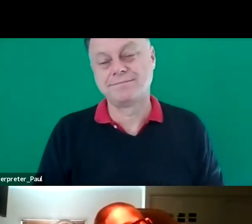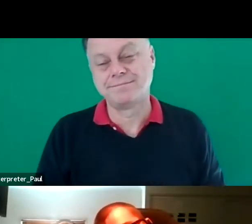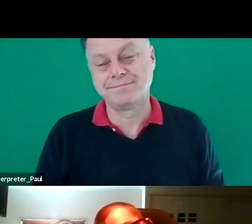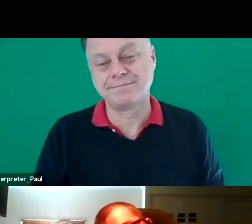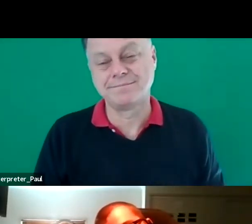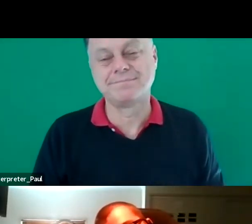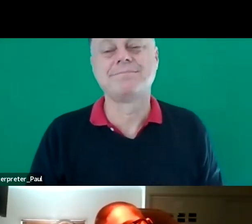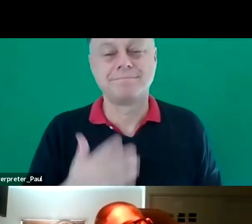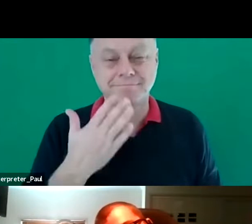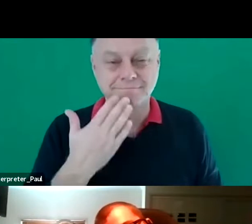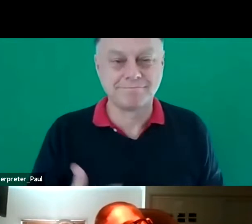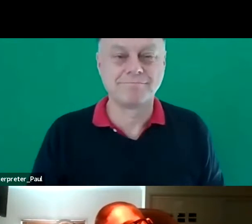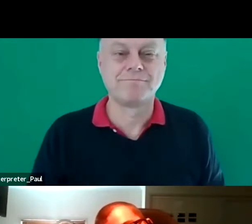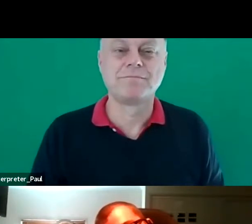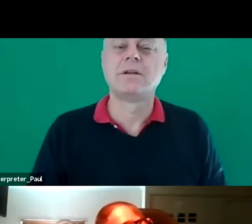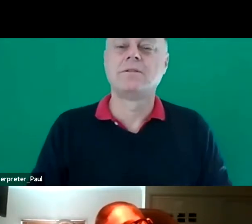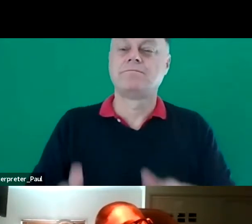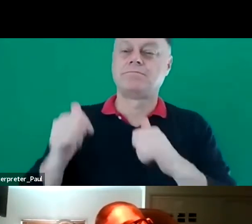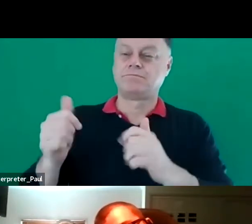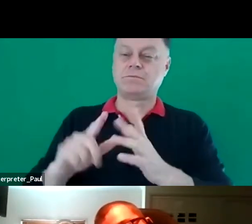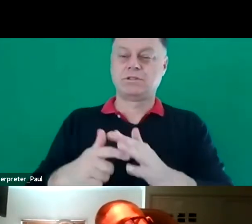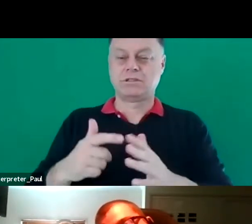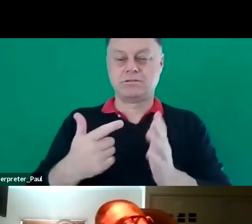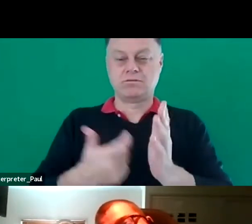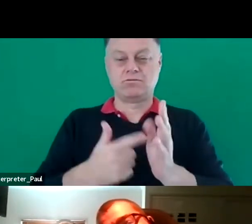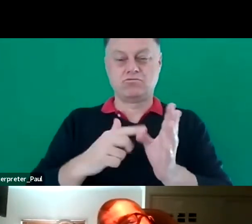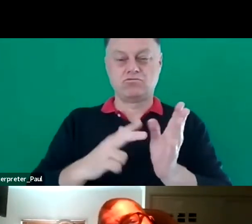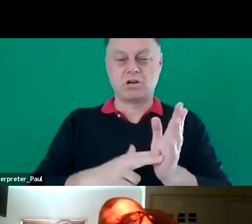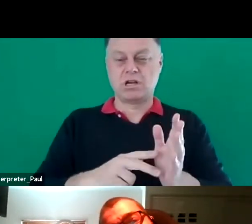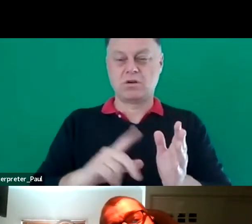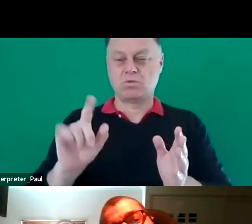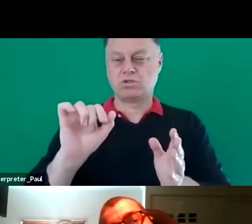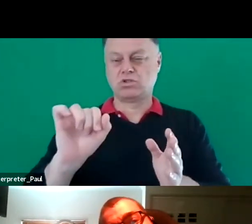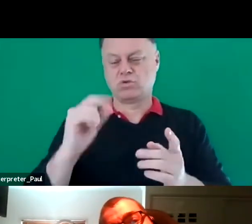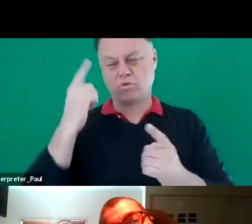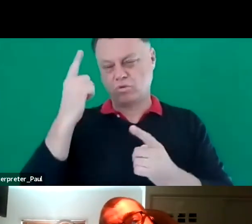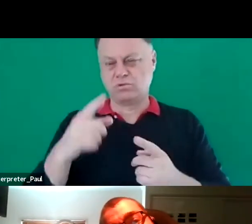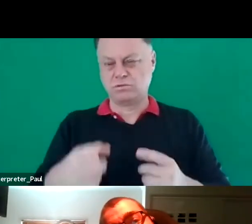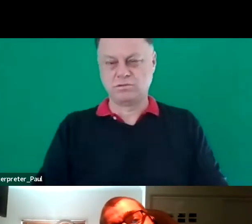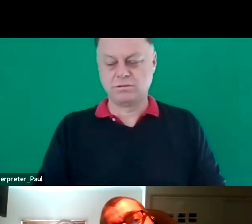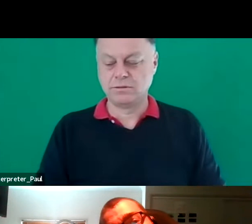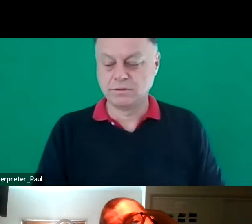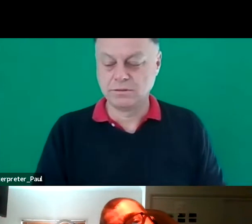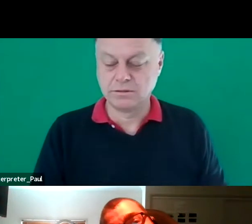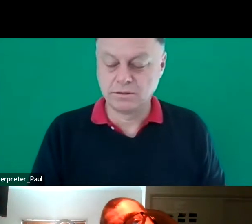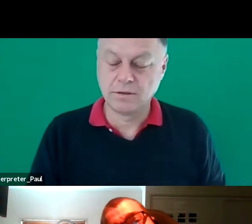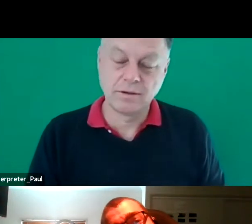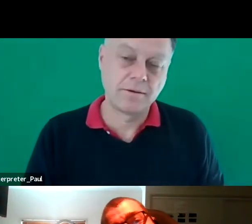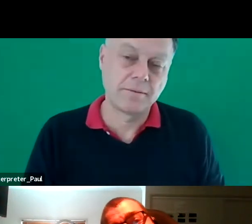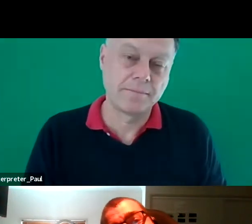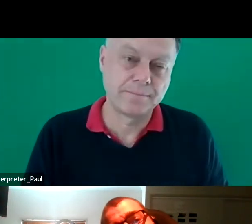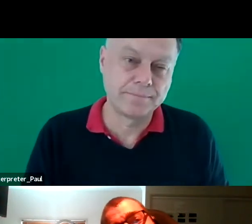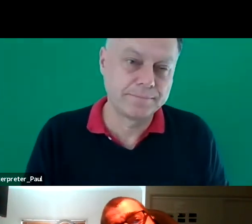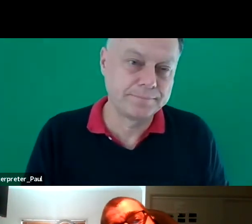Thank you. Great, Jack. Thank you. Ryan, what are your thoughts on this question? Yeah,